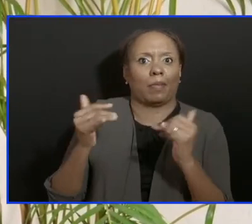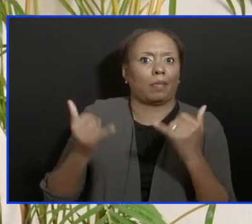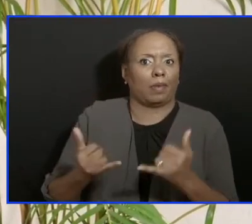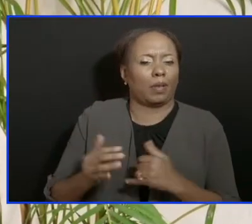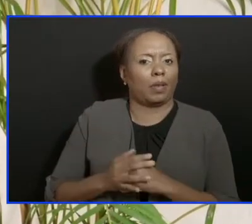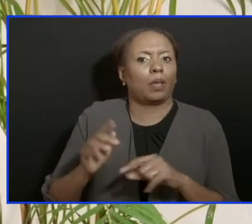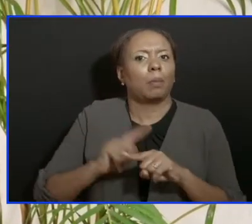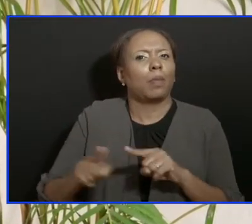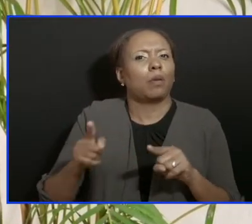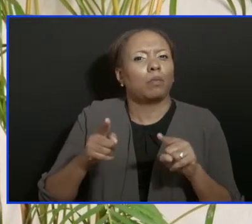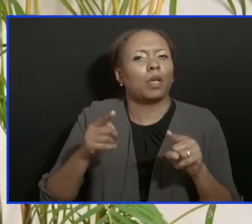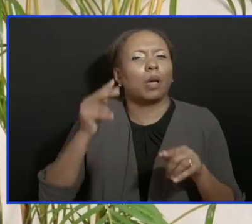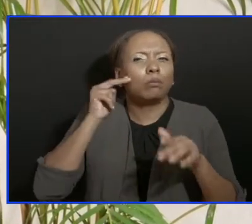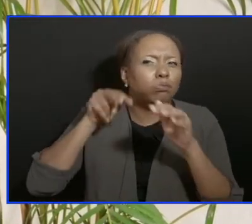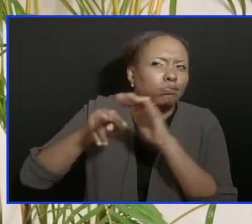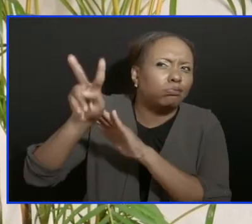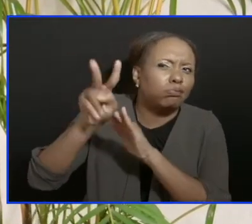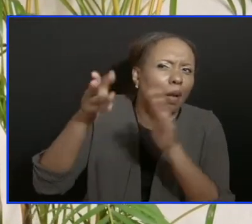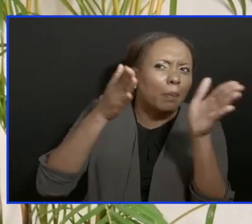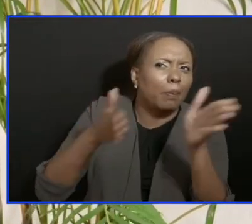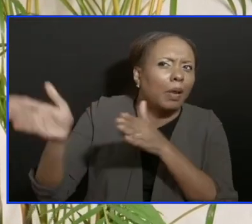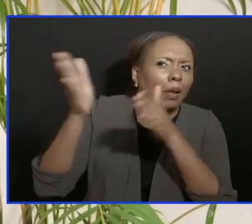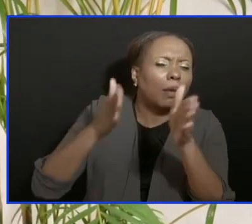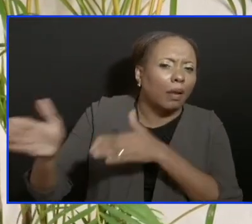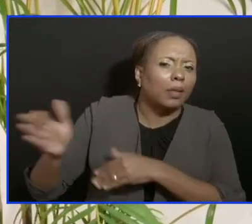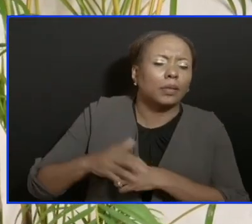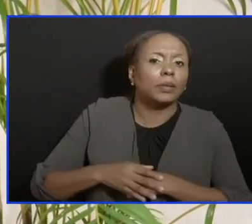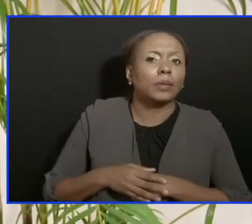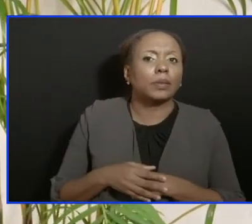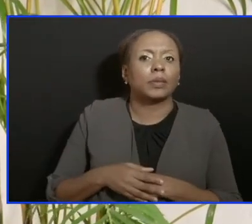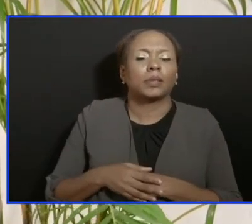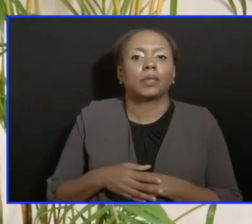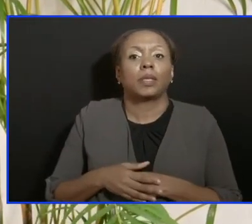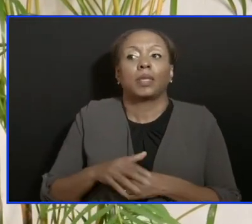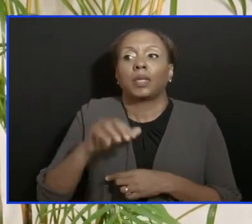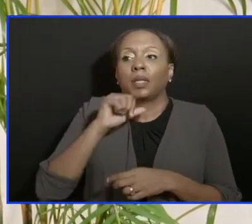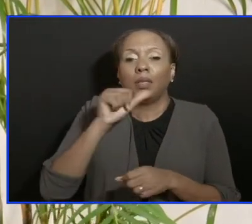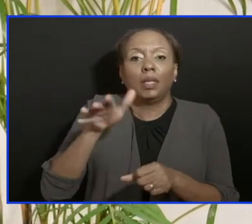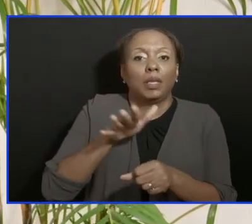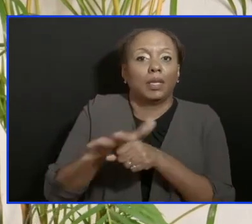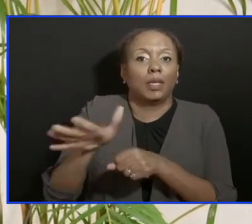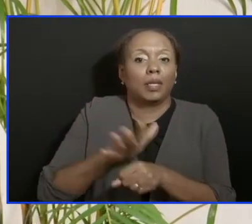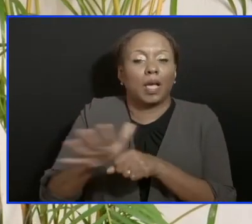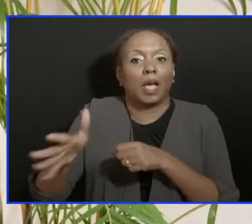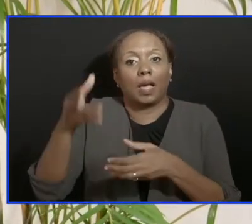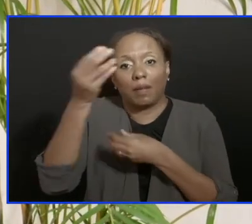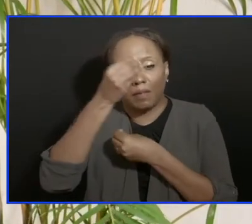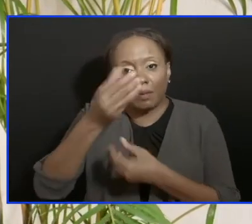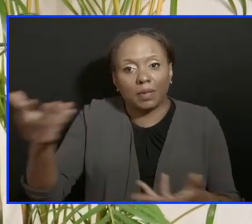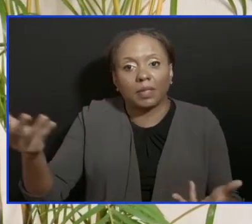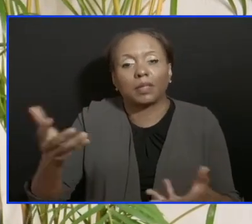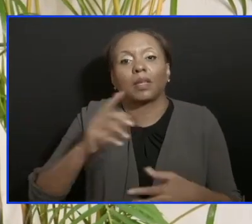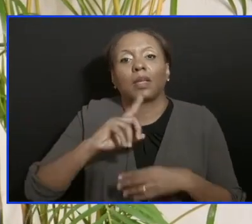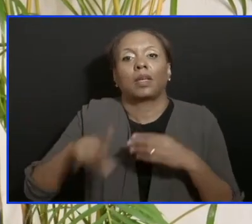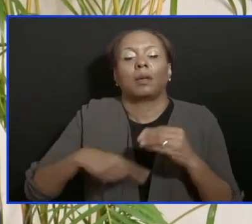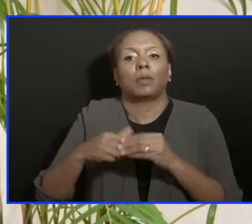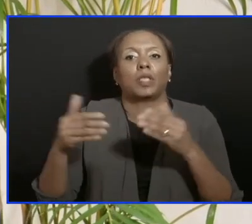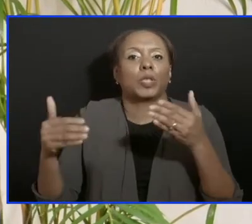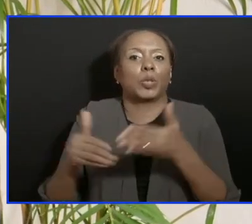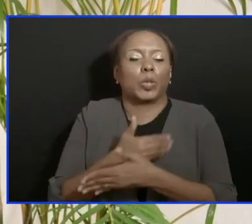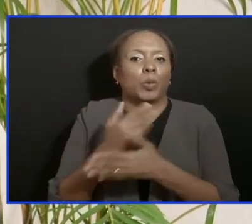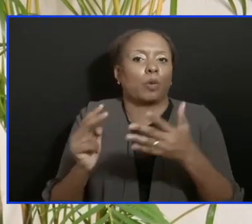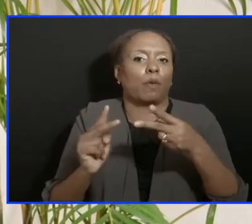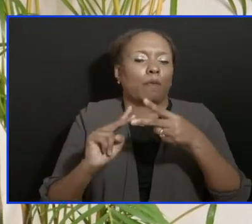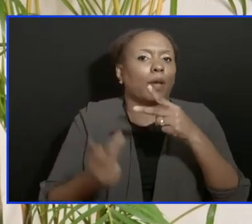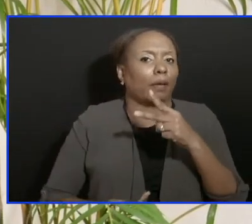are also planning ahead. Now, there's not enough data available on the new variant,